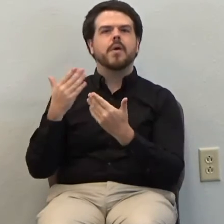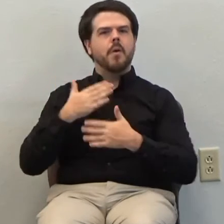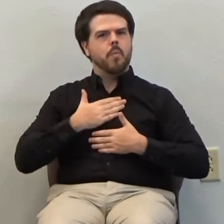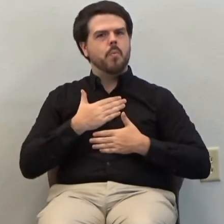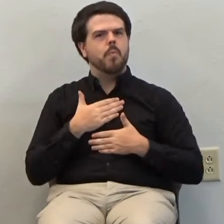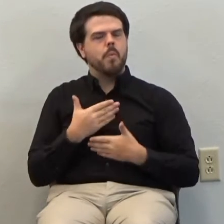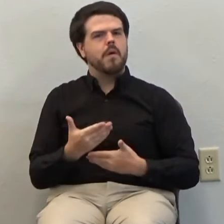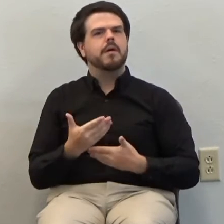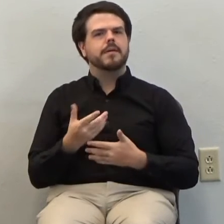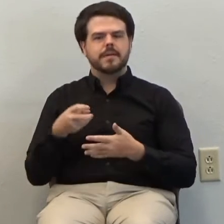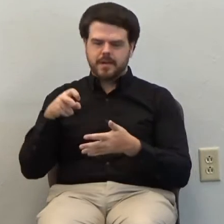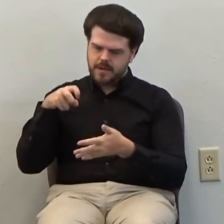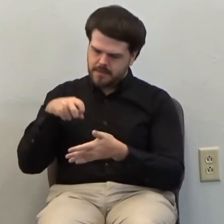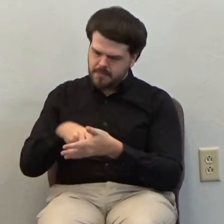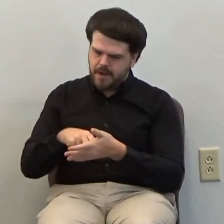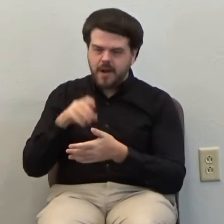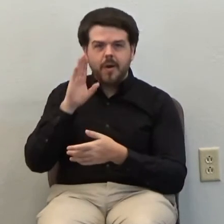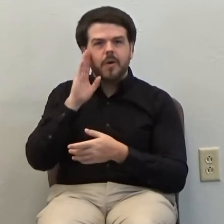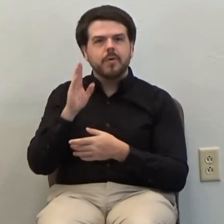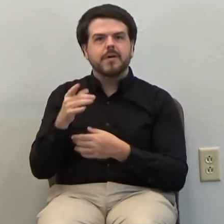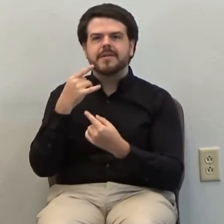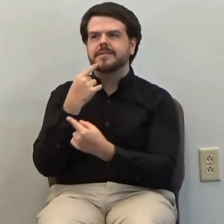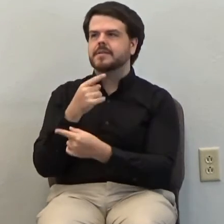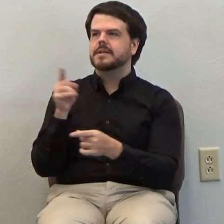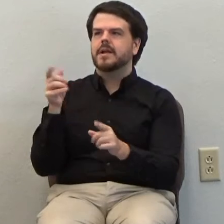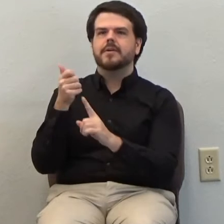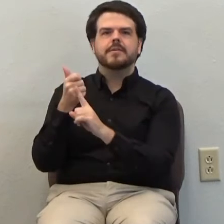Him and declare Him our Lord.